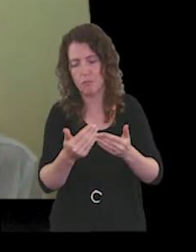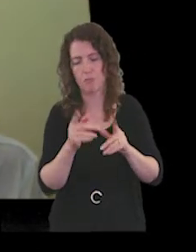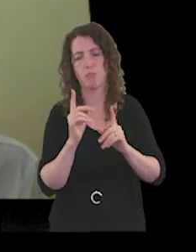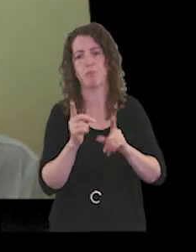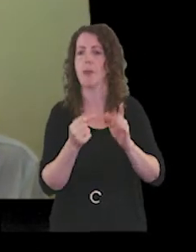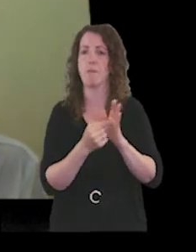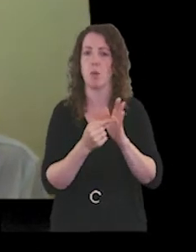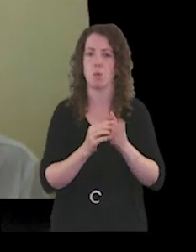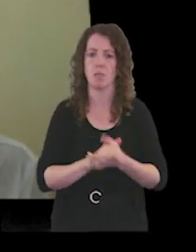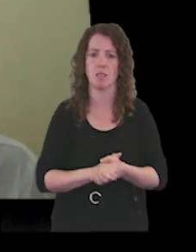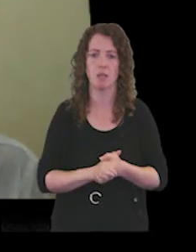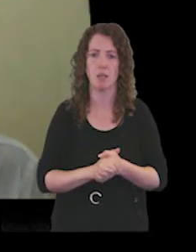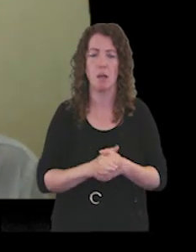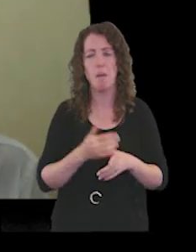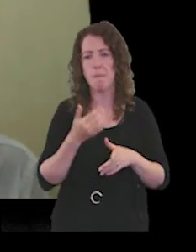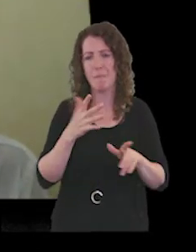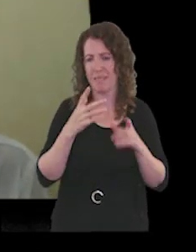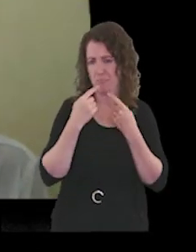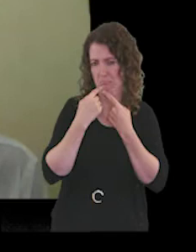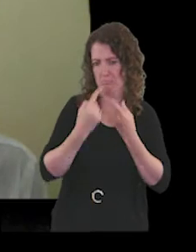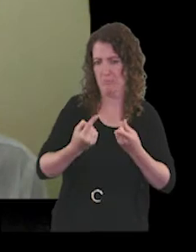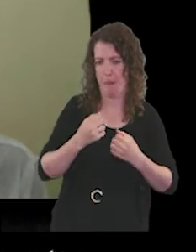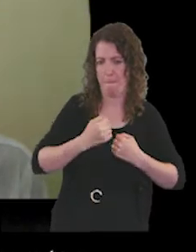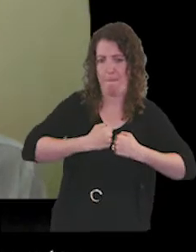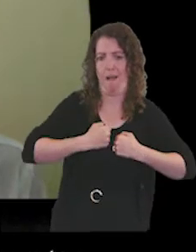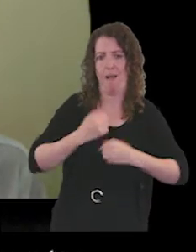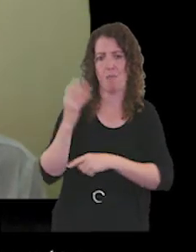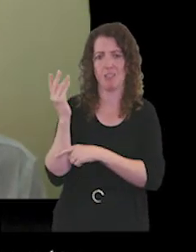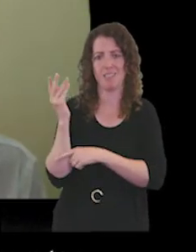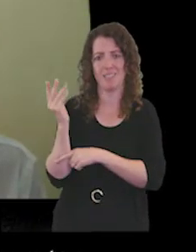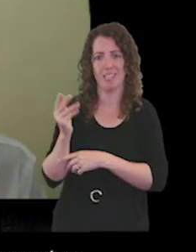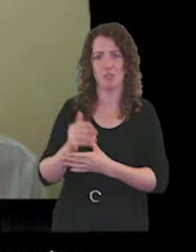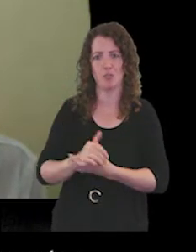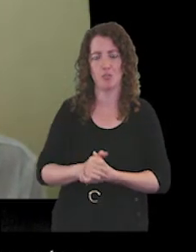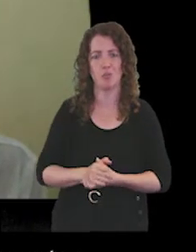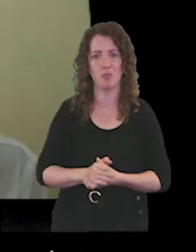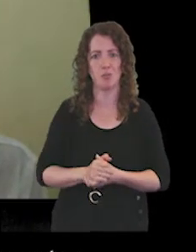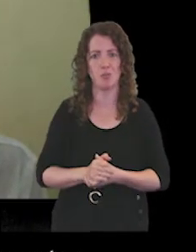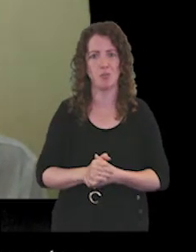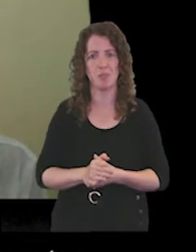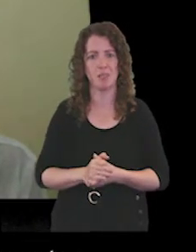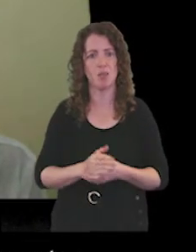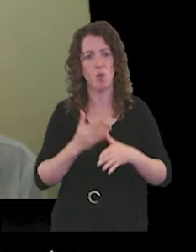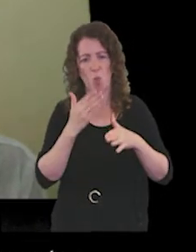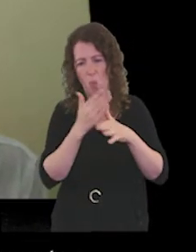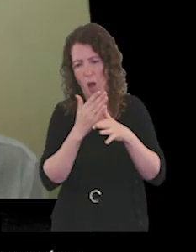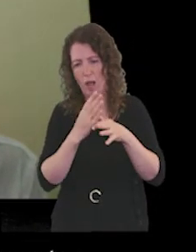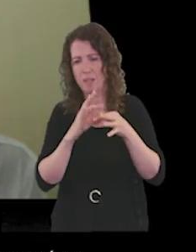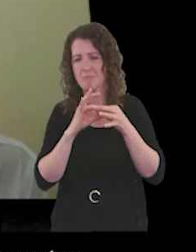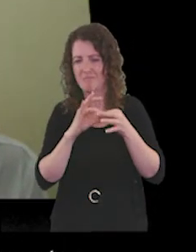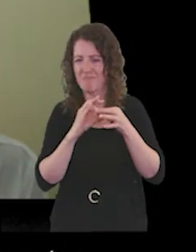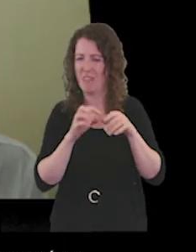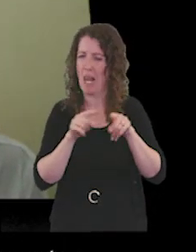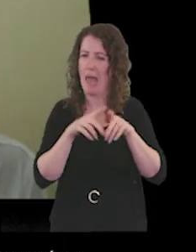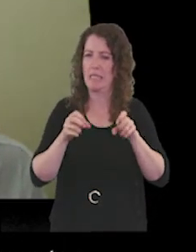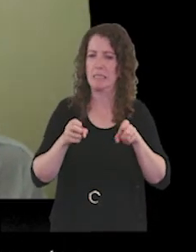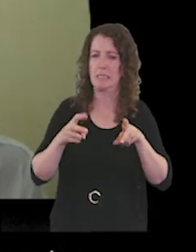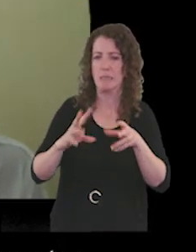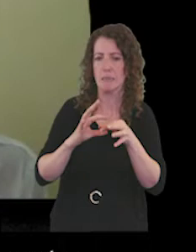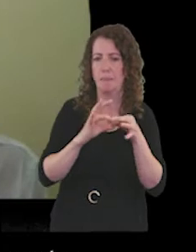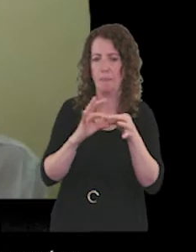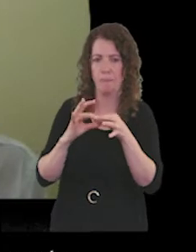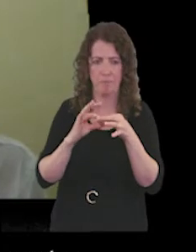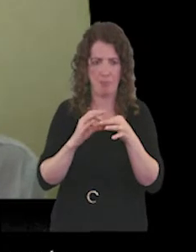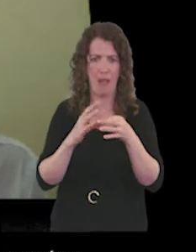i sort of mentioned in my um presentation that working as a system has so many